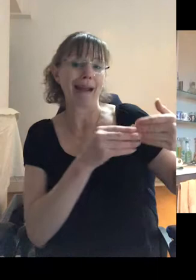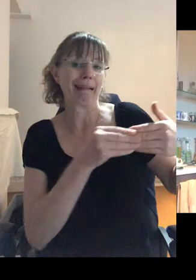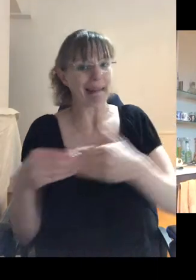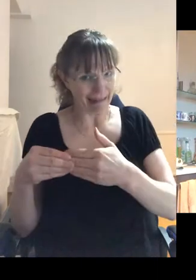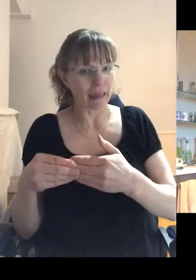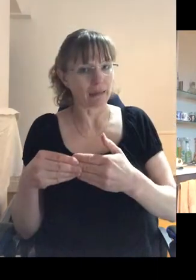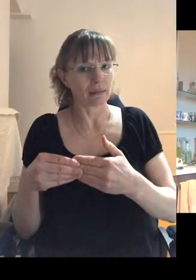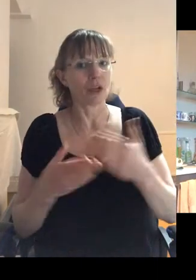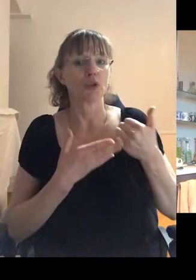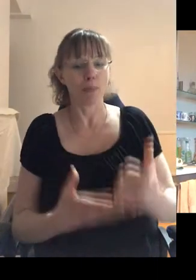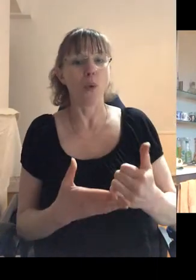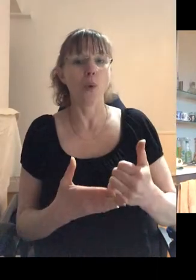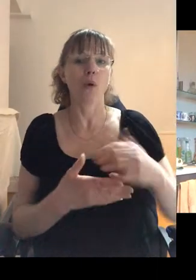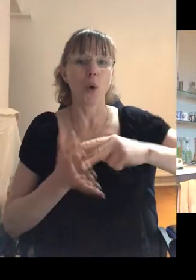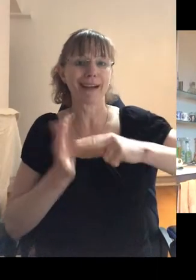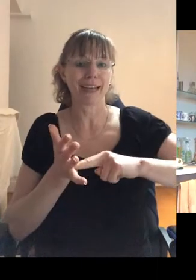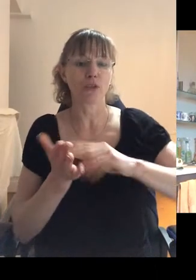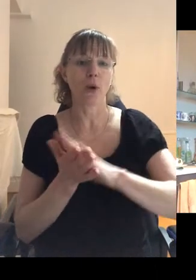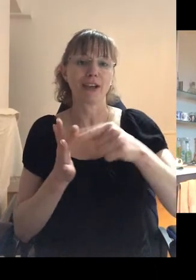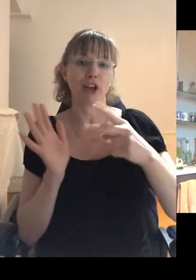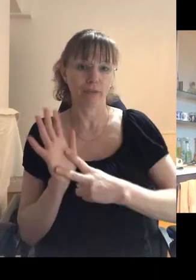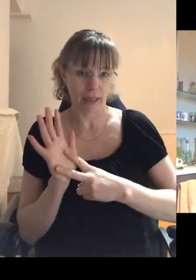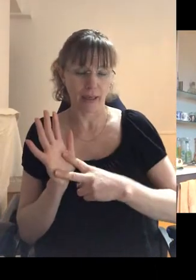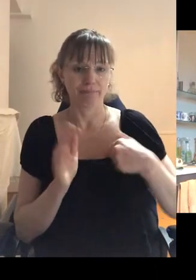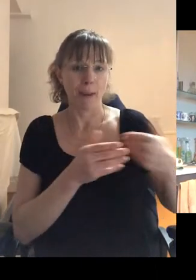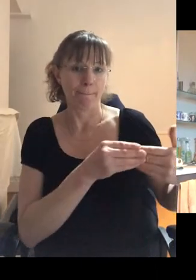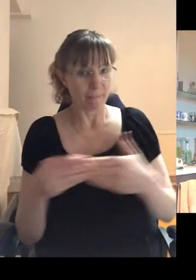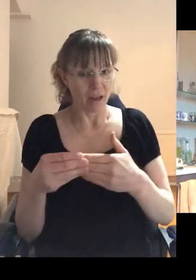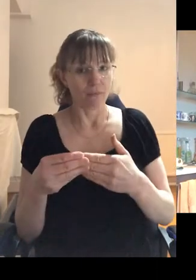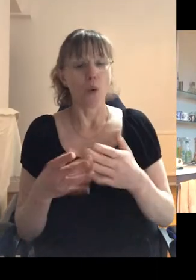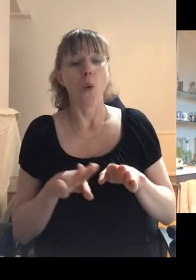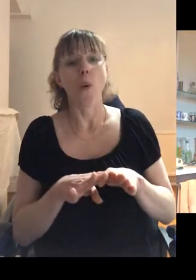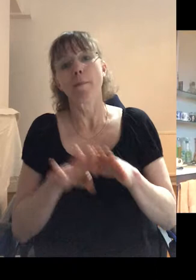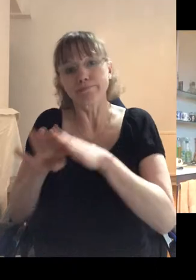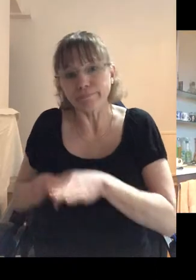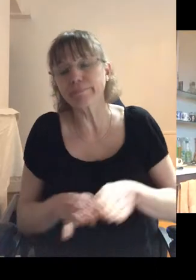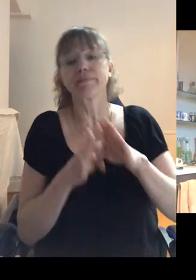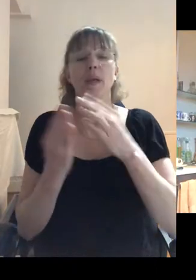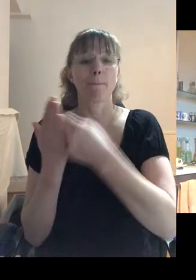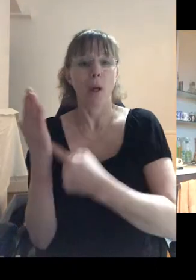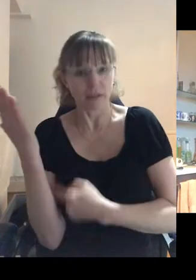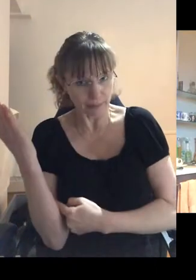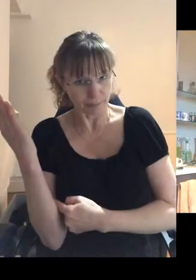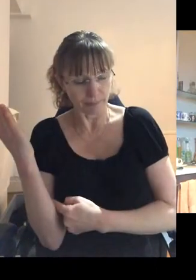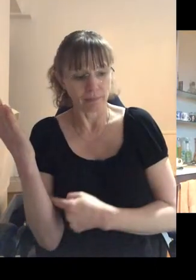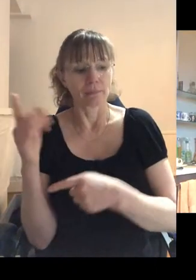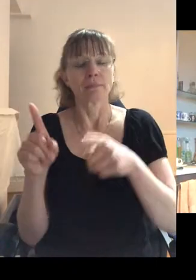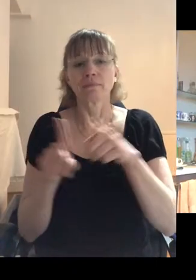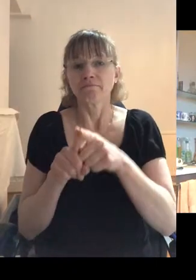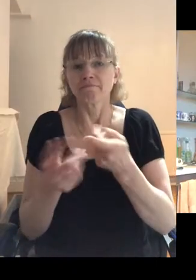peer support organization. And I'm lead for peer learning partnerships and policy. So I deal with